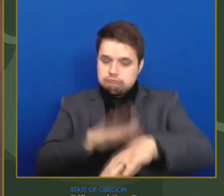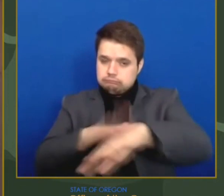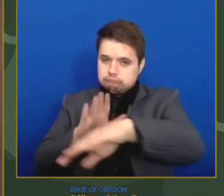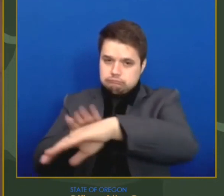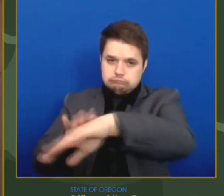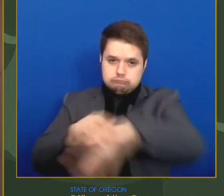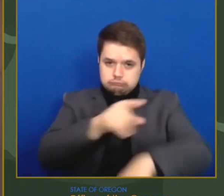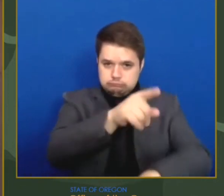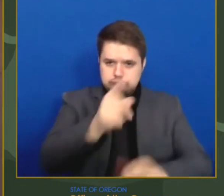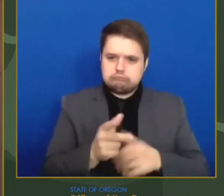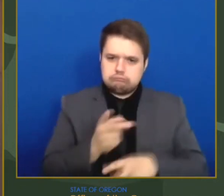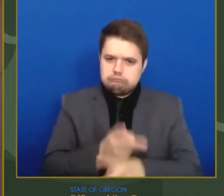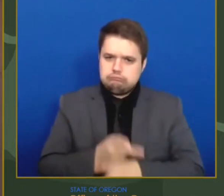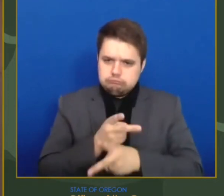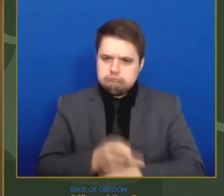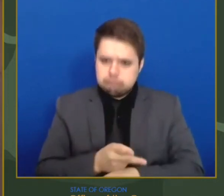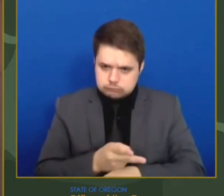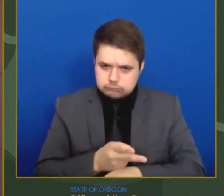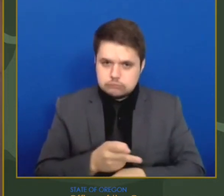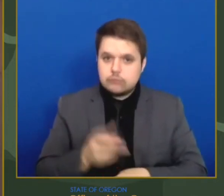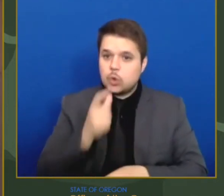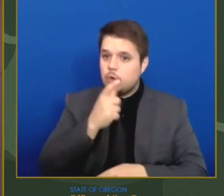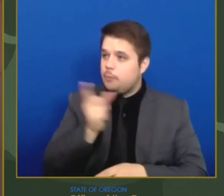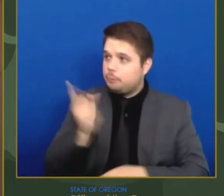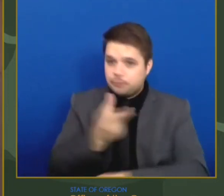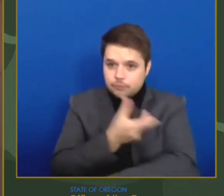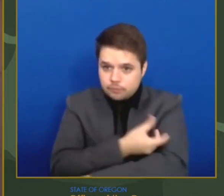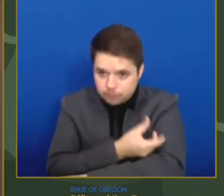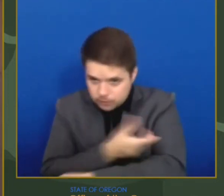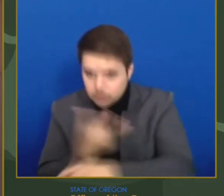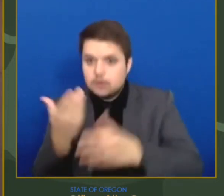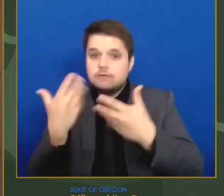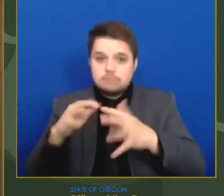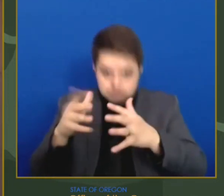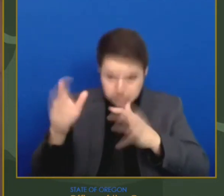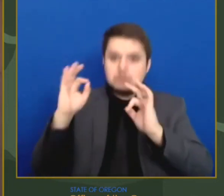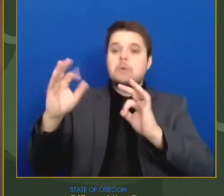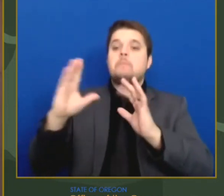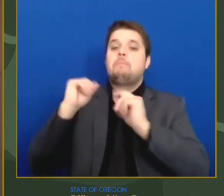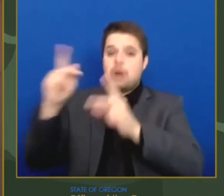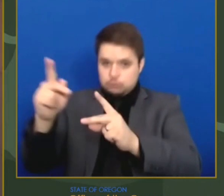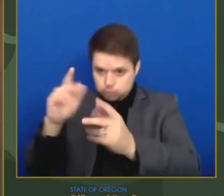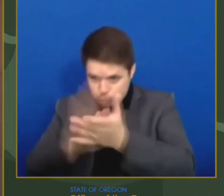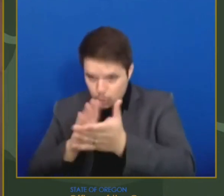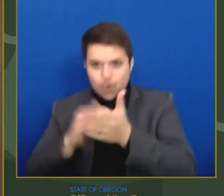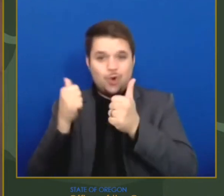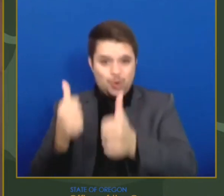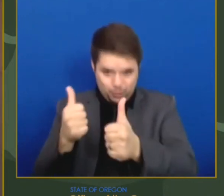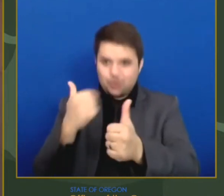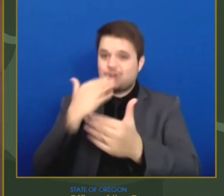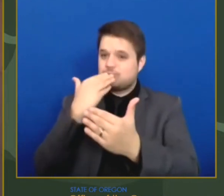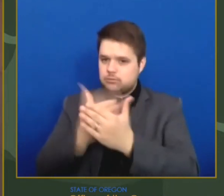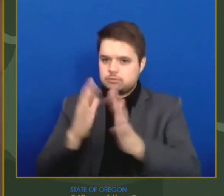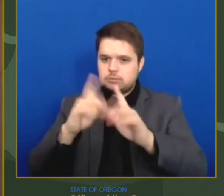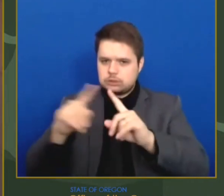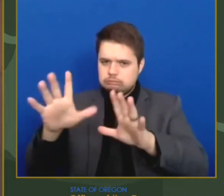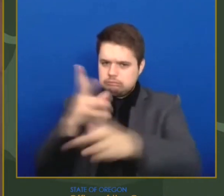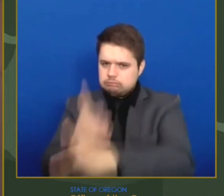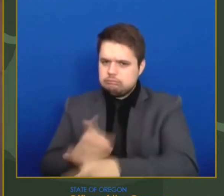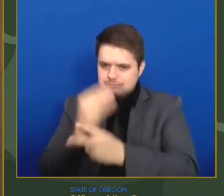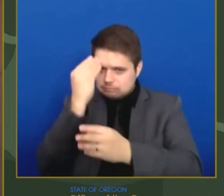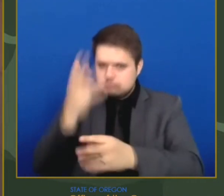kids are going back to school, and we're all feeling a bit more hopeful, we must still keep our guard up.